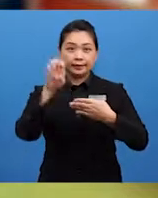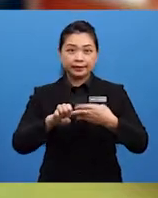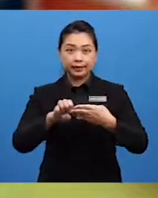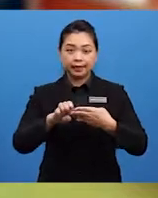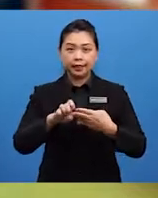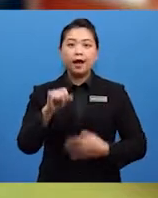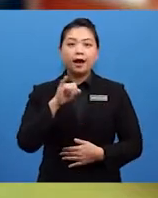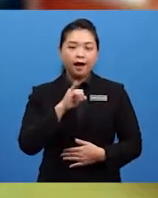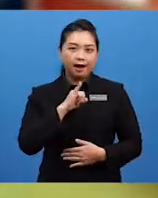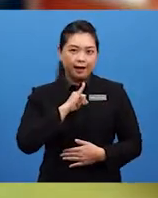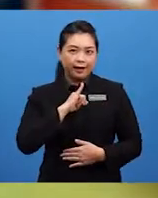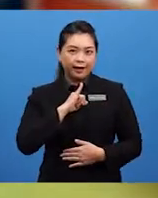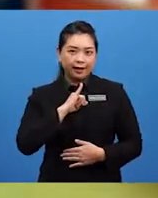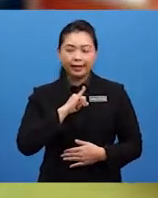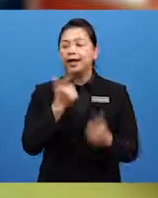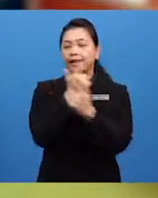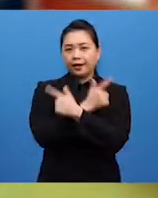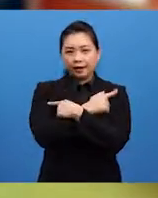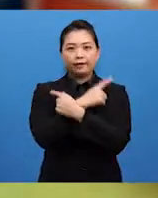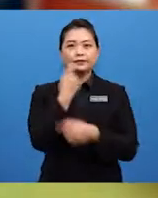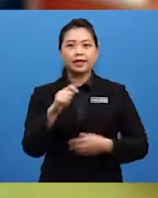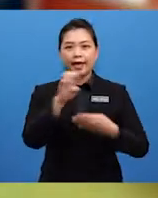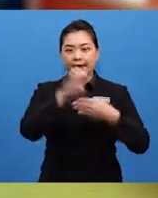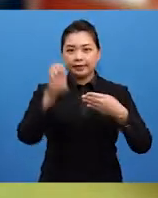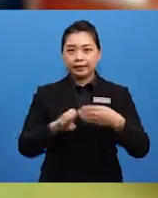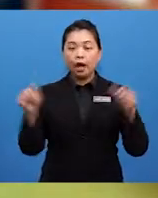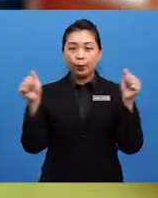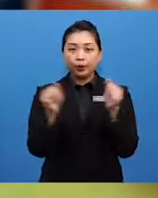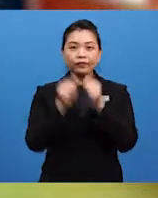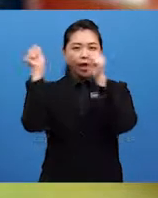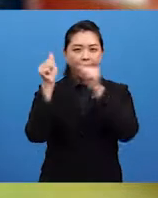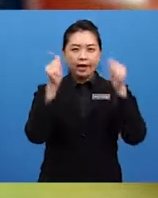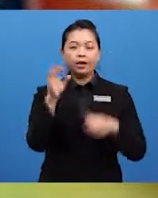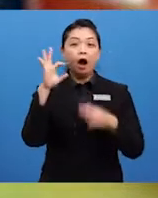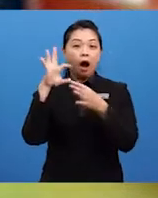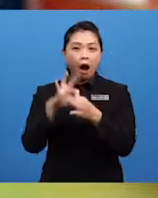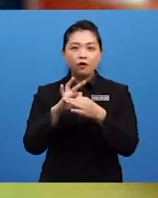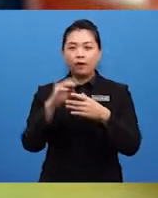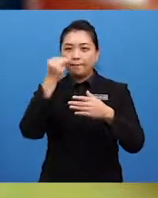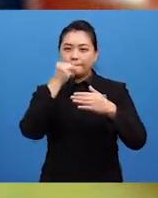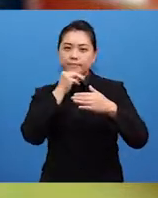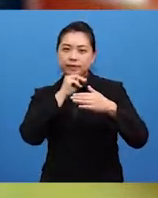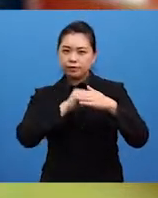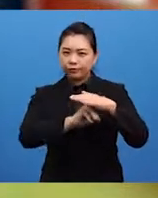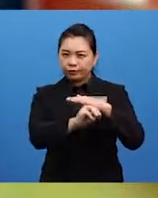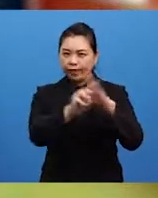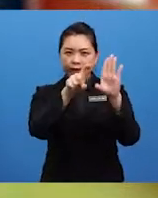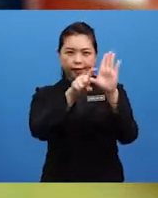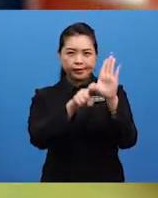I particularly love the ending with the air of mystery hanging above it.